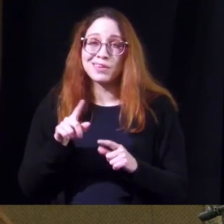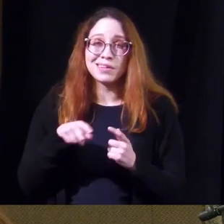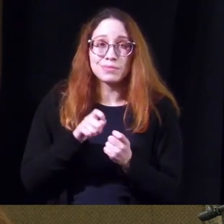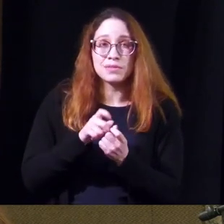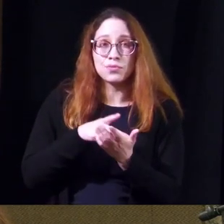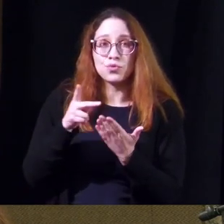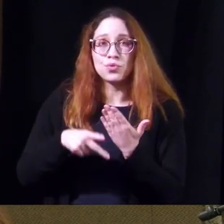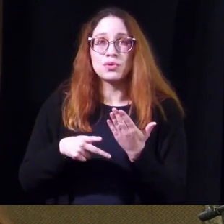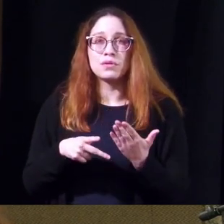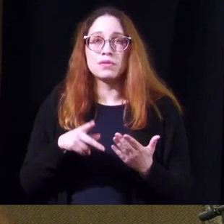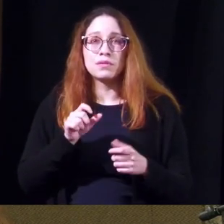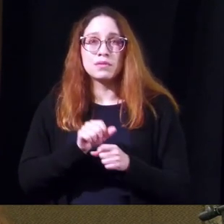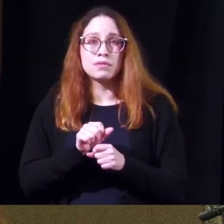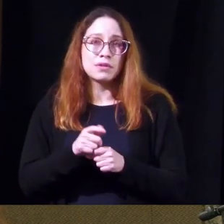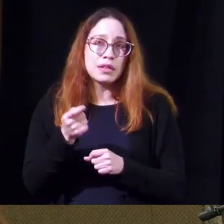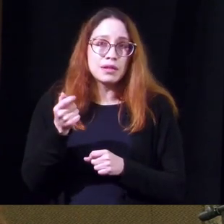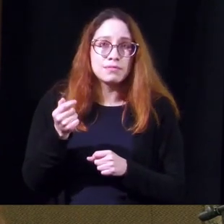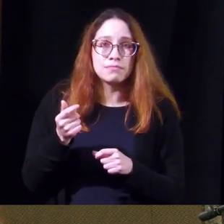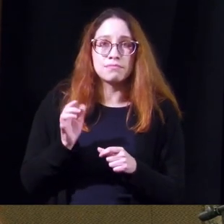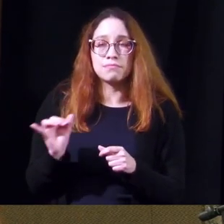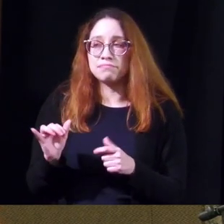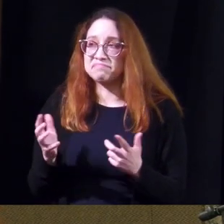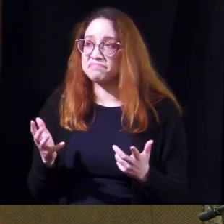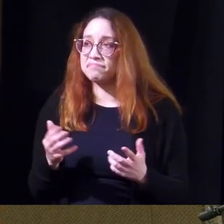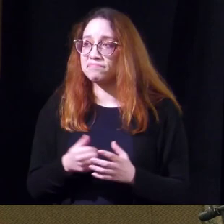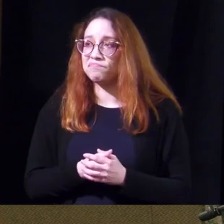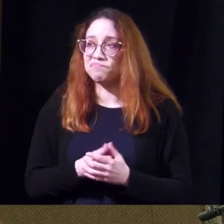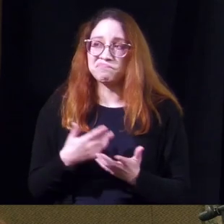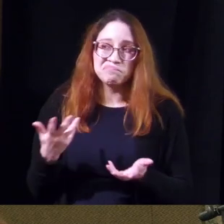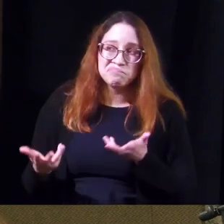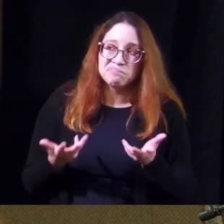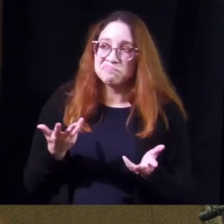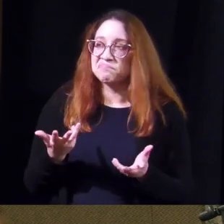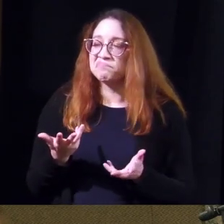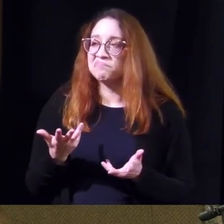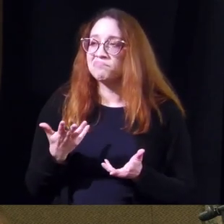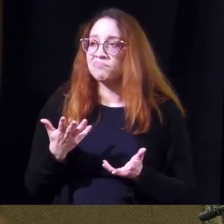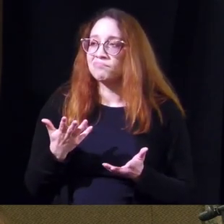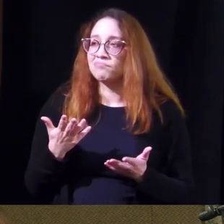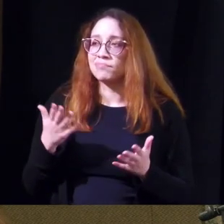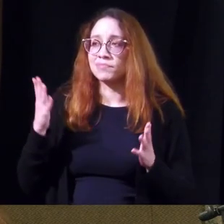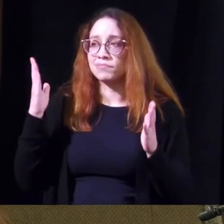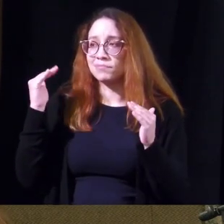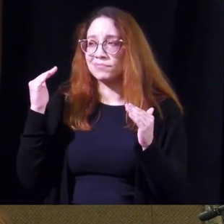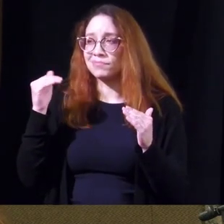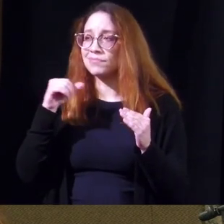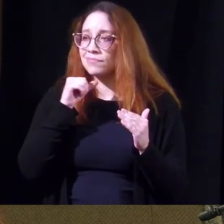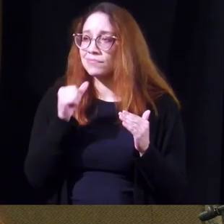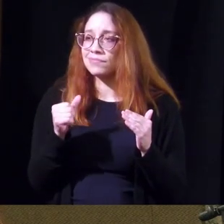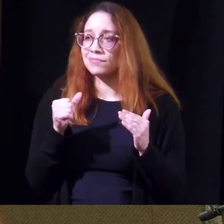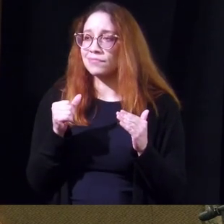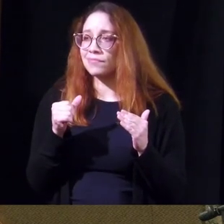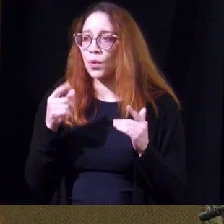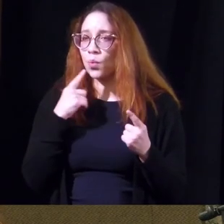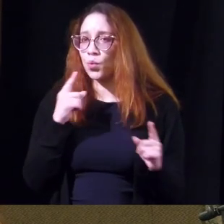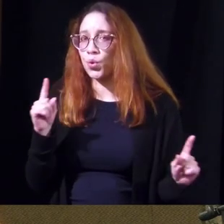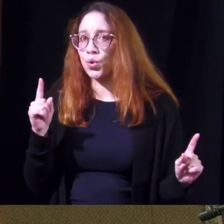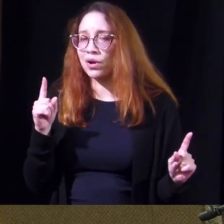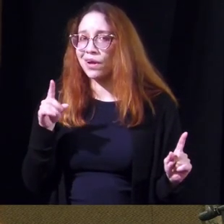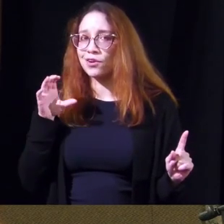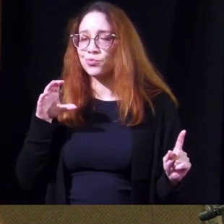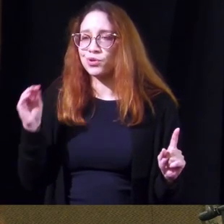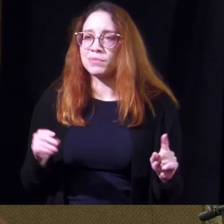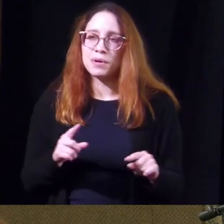program then works a little bit in the other one so the expectations is not it's not going to work 100